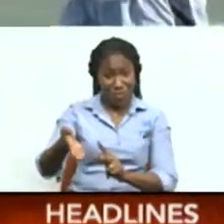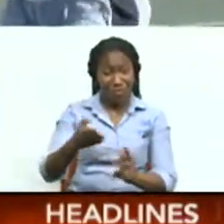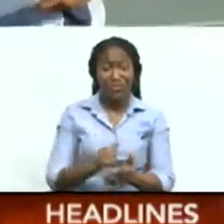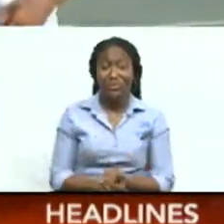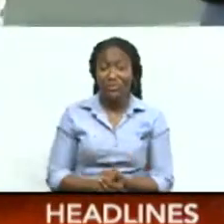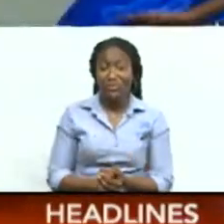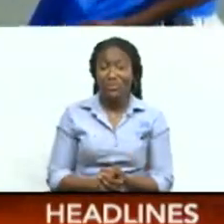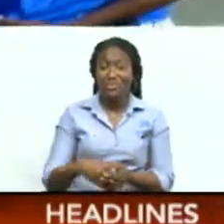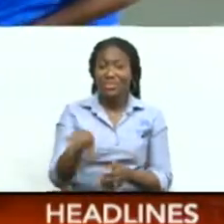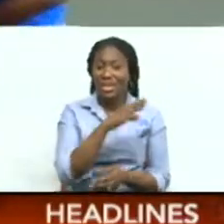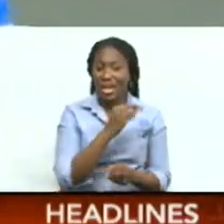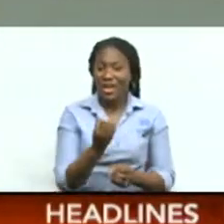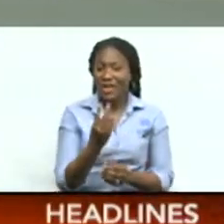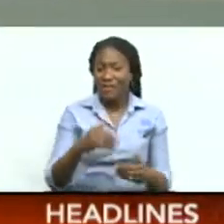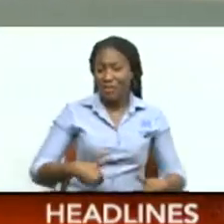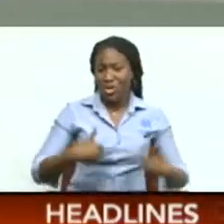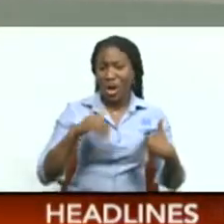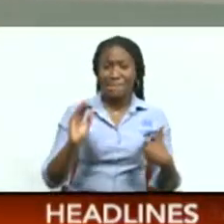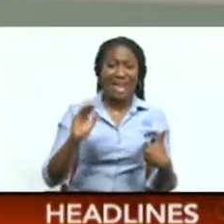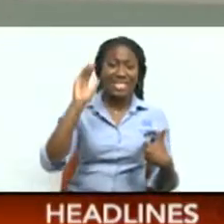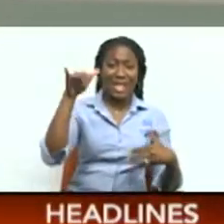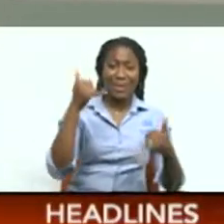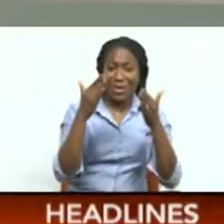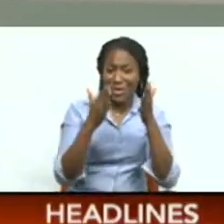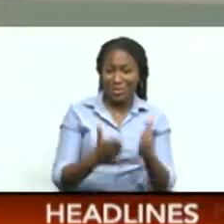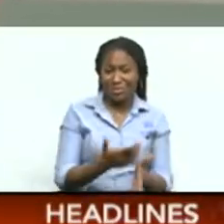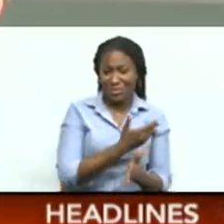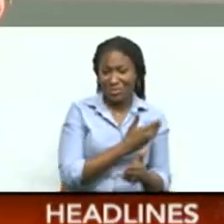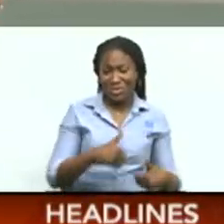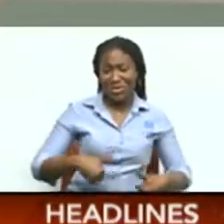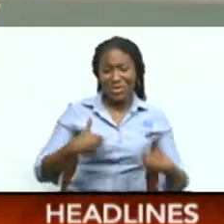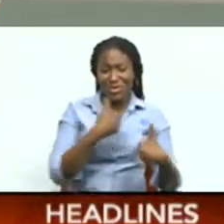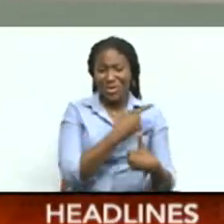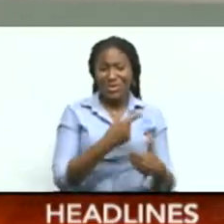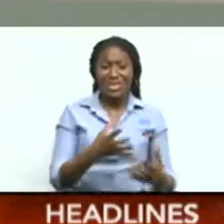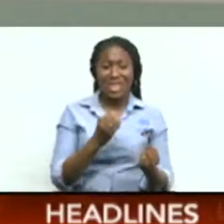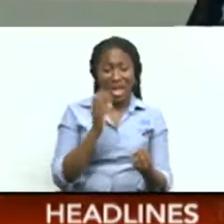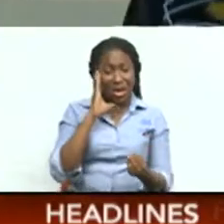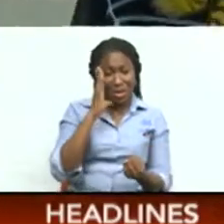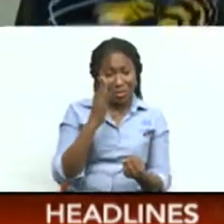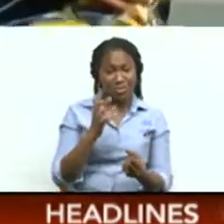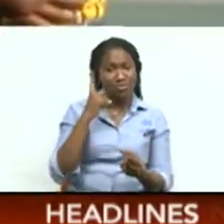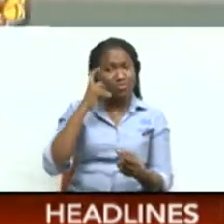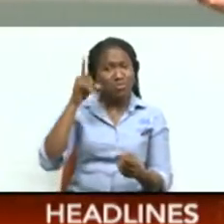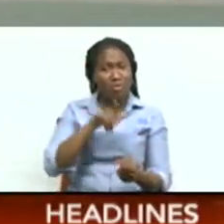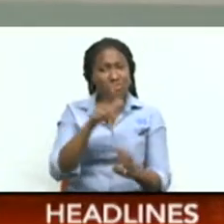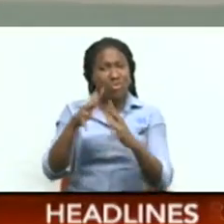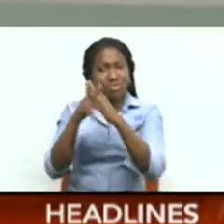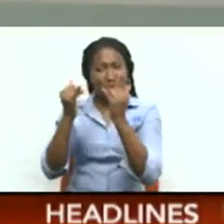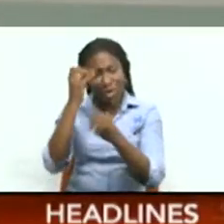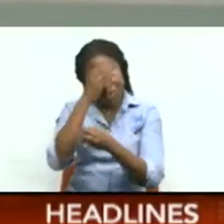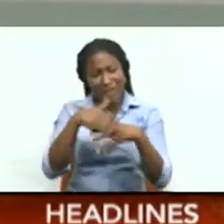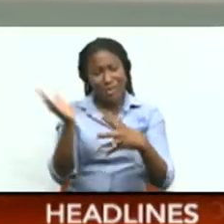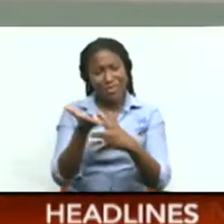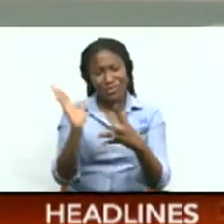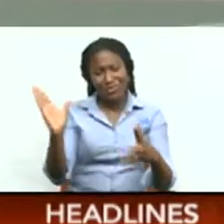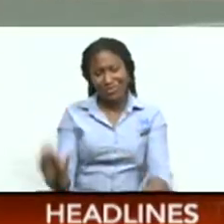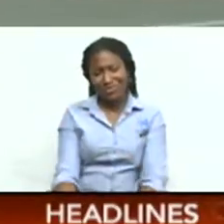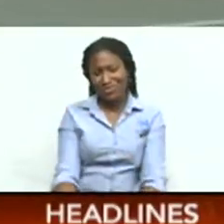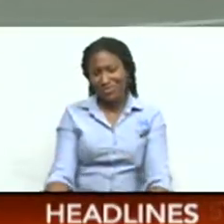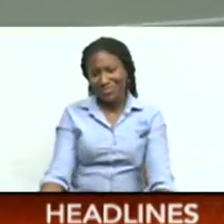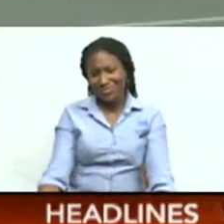And a few young basketball stars have advanced their U.S. collegiate dreams We'll tell you more after these